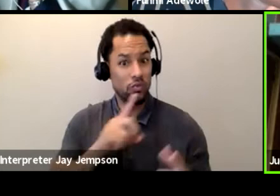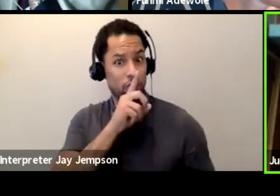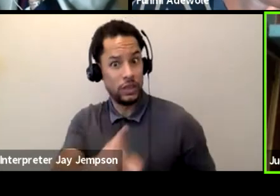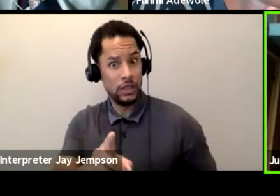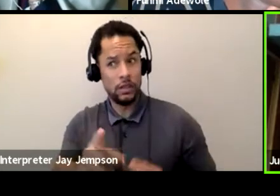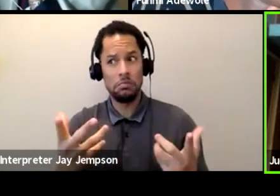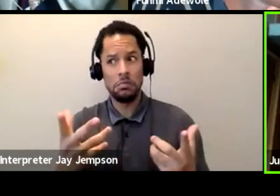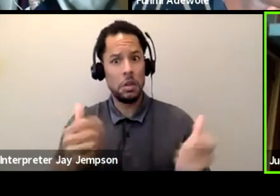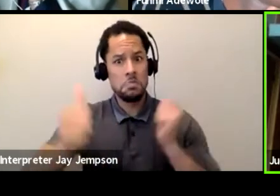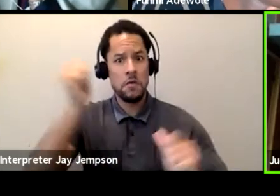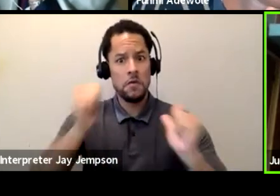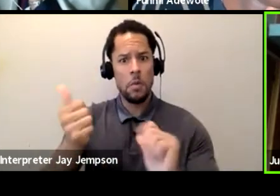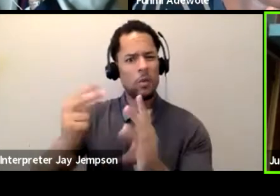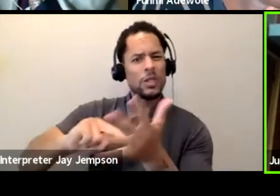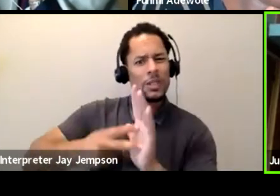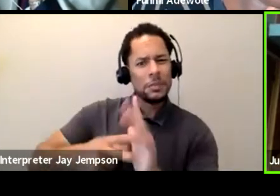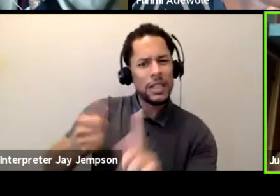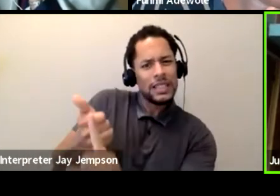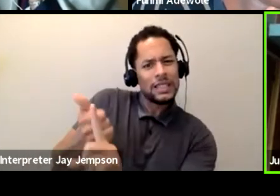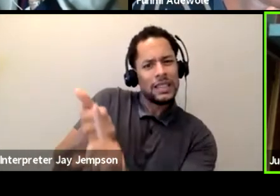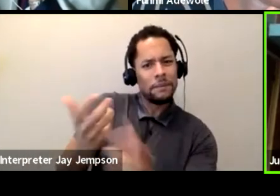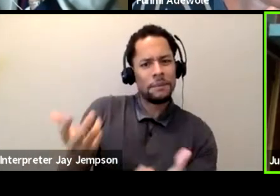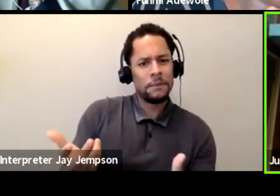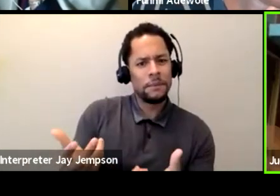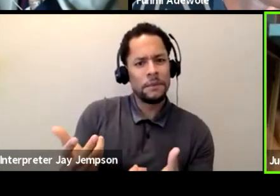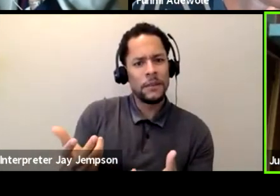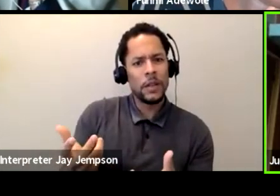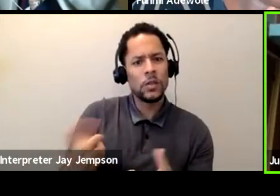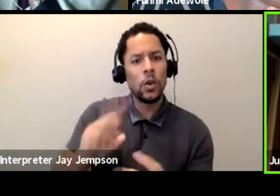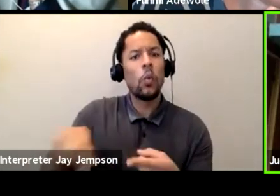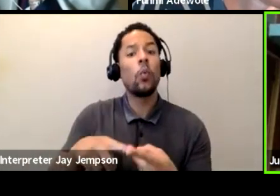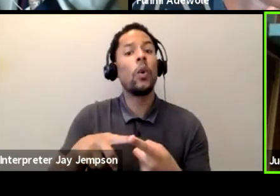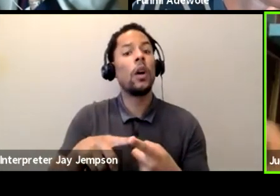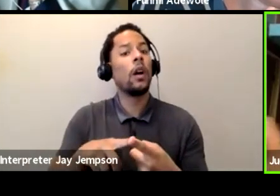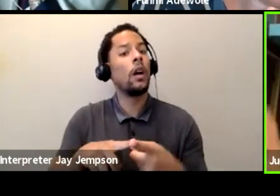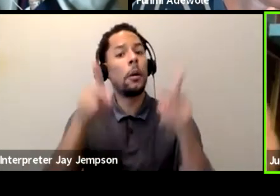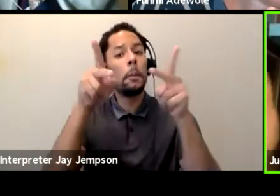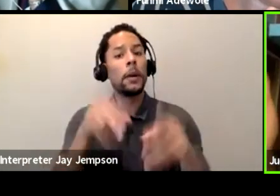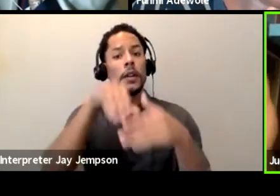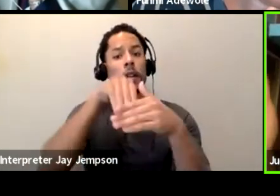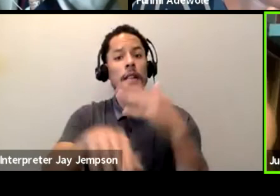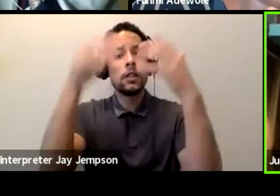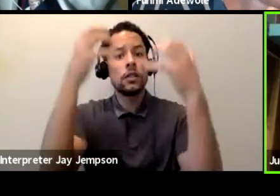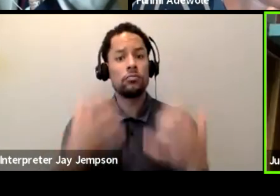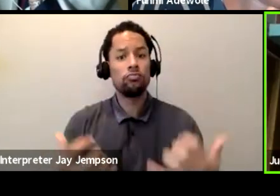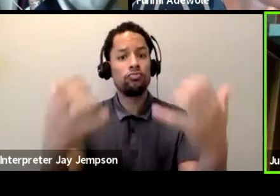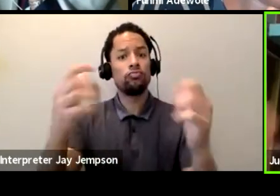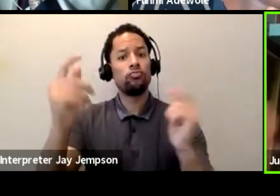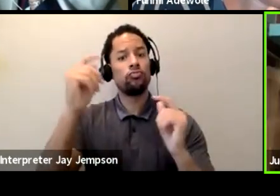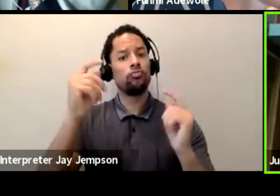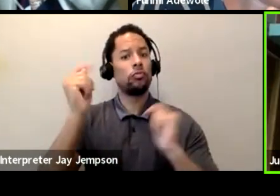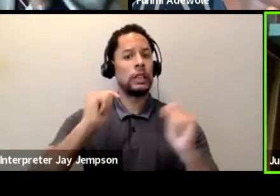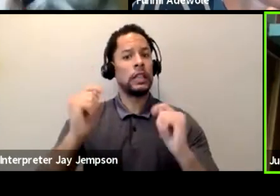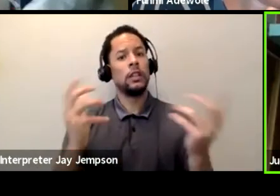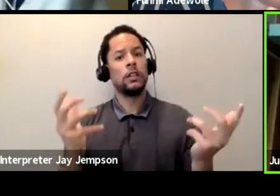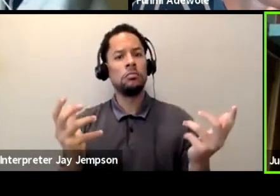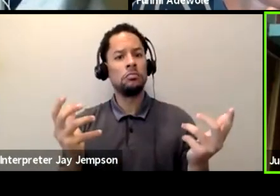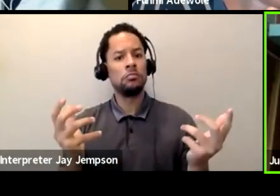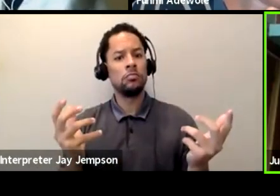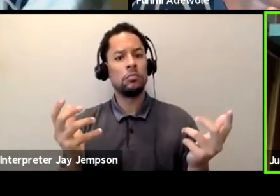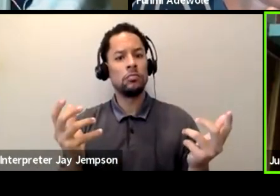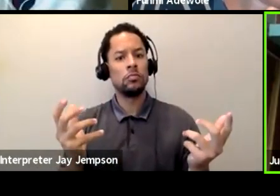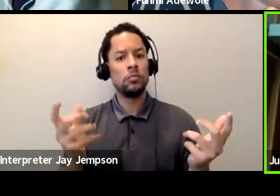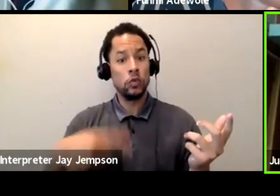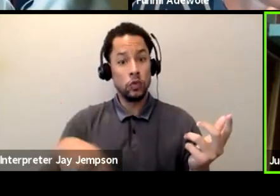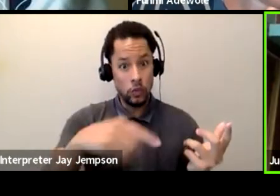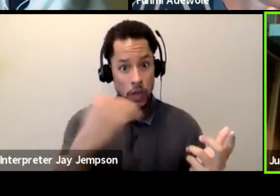truth in performance? If everybody that enters into a theater, they already know that what they are coming to witness is already make